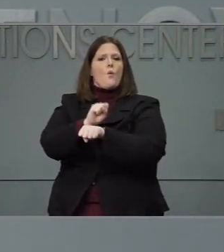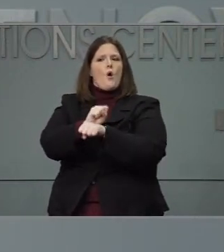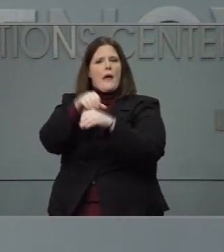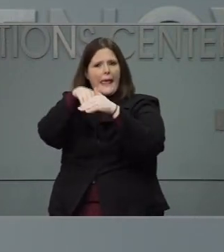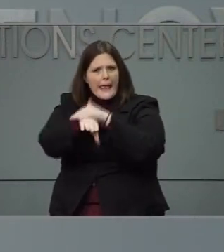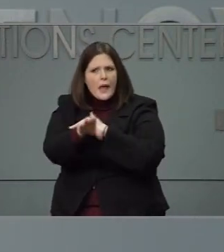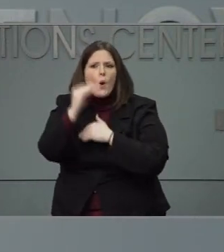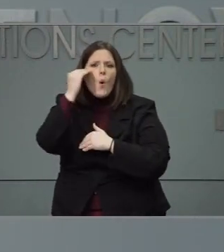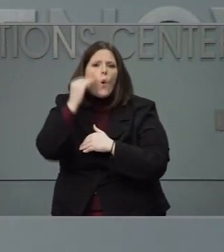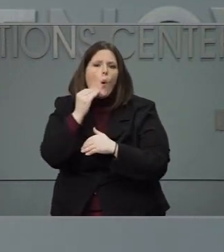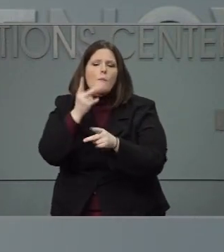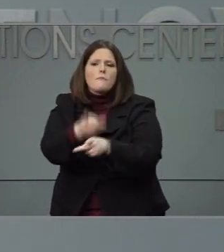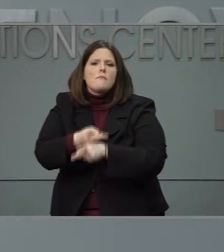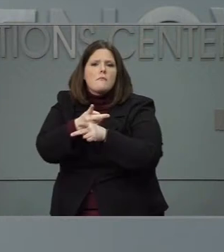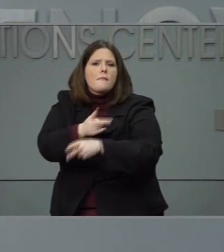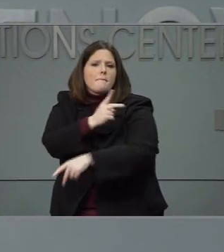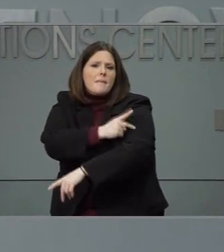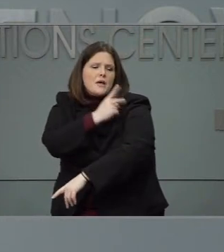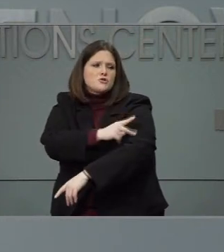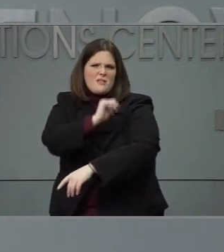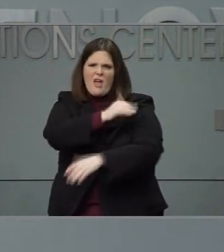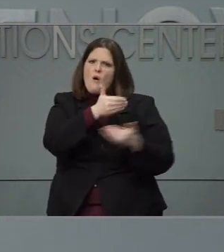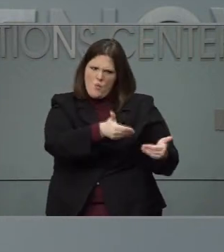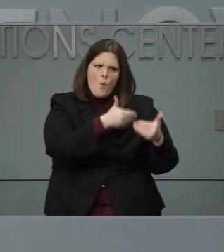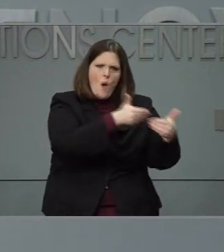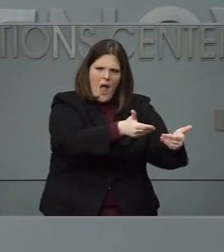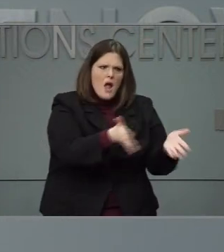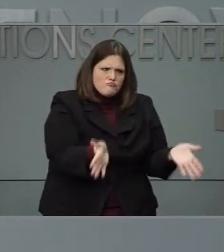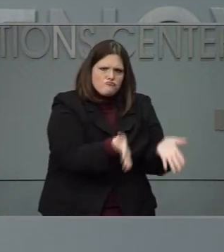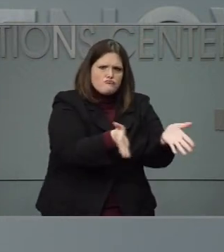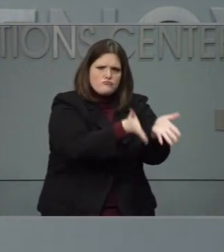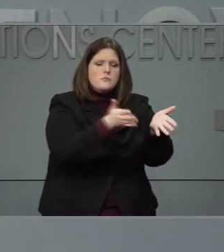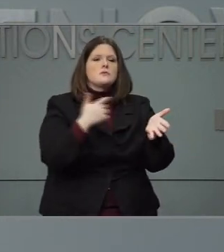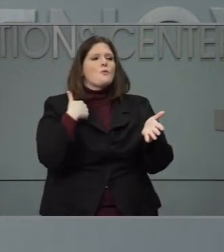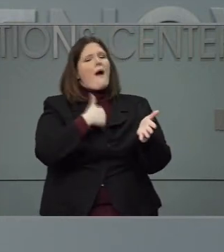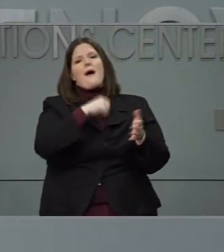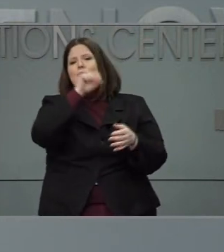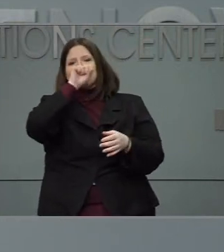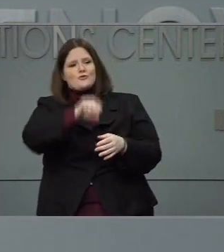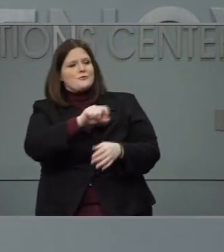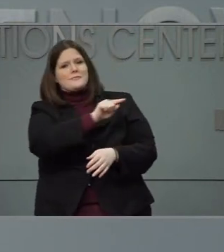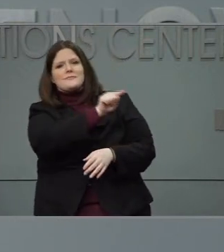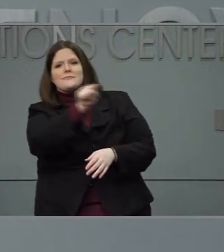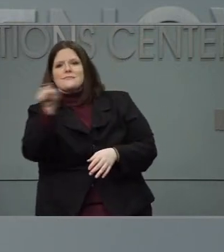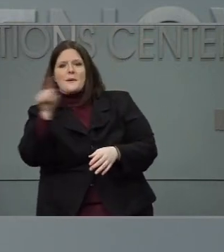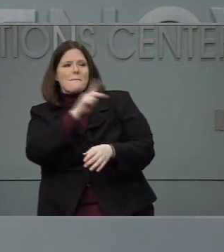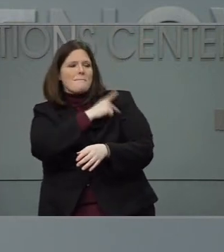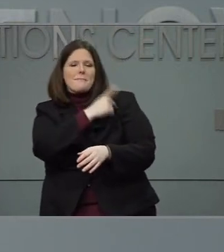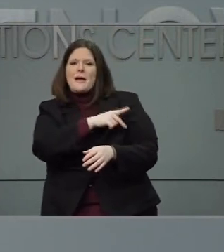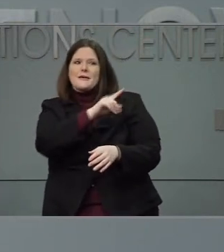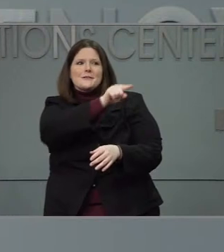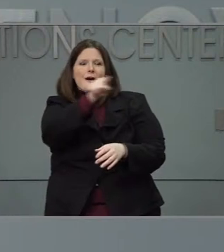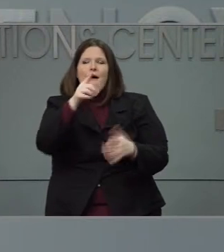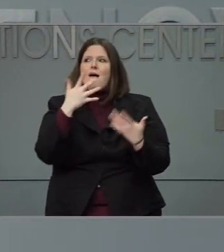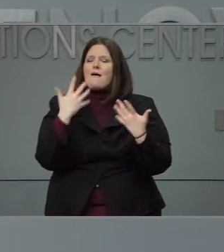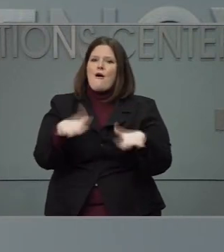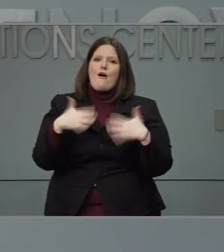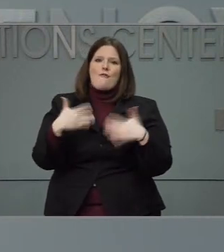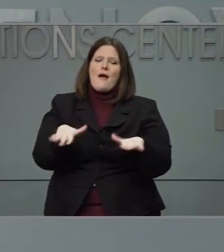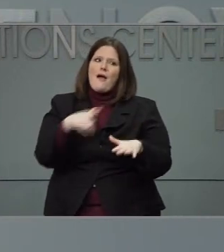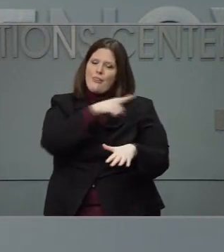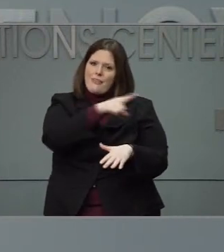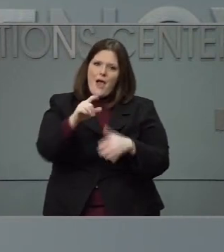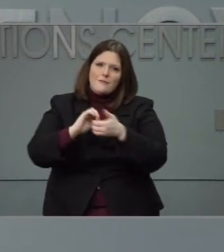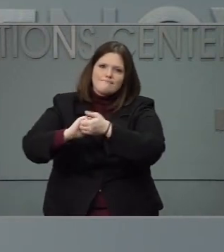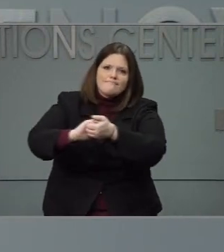others. So those partnerships are happening, and I love seeing that collaboration across our state. So we don't want vaccine to